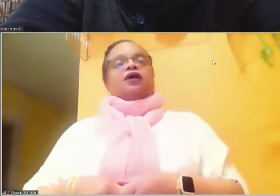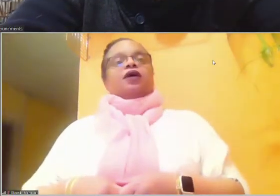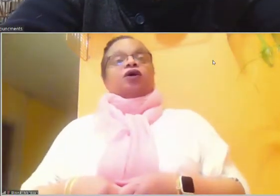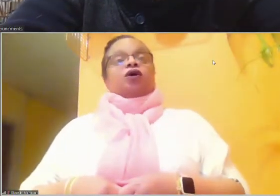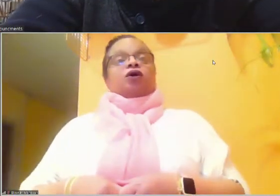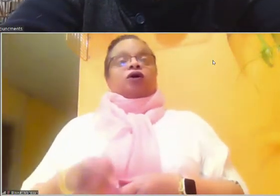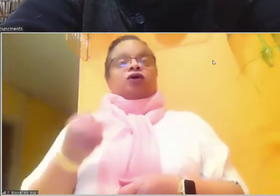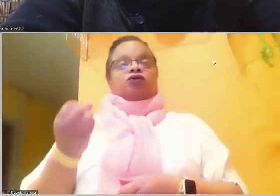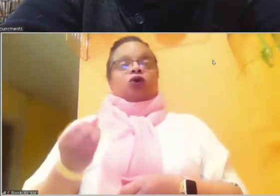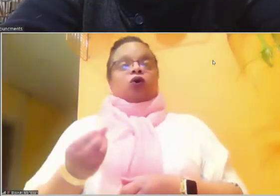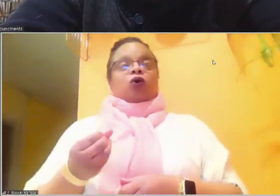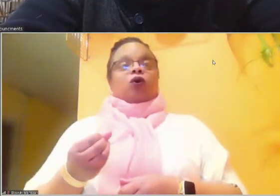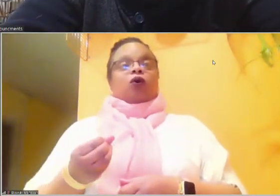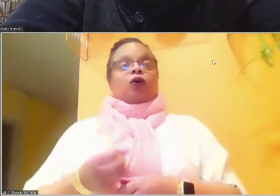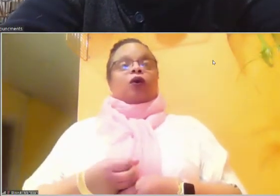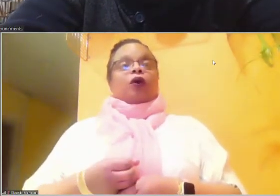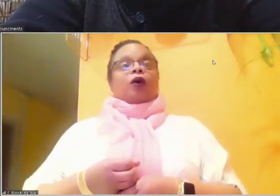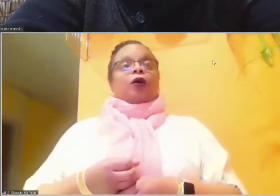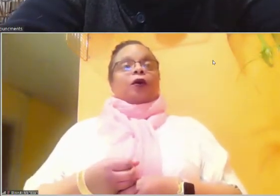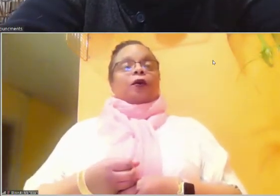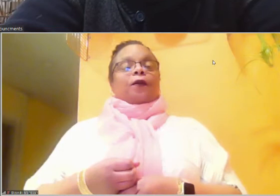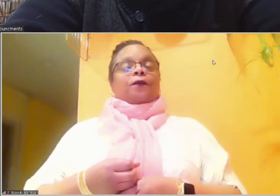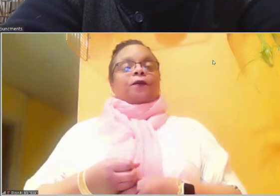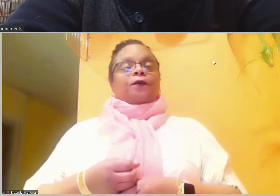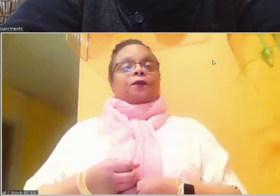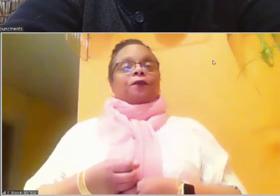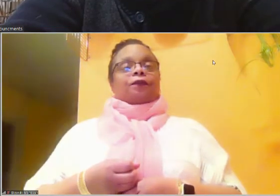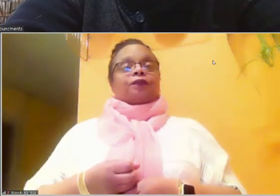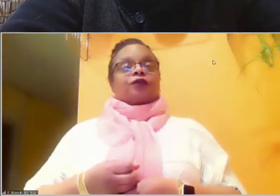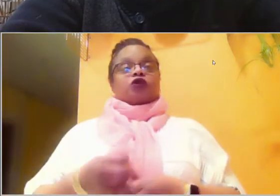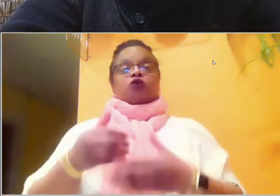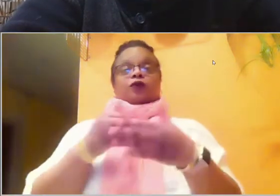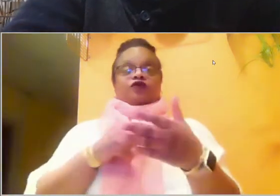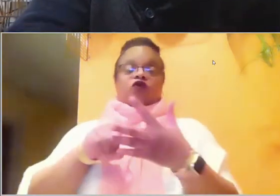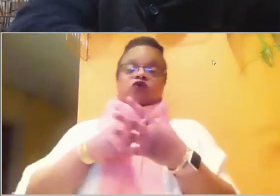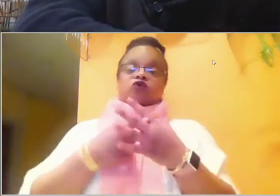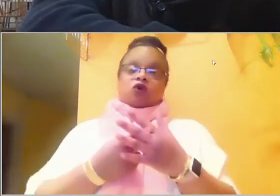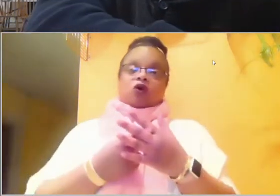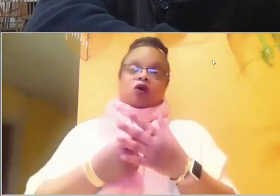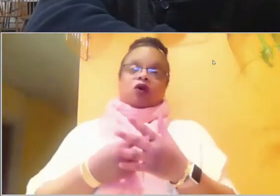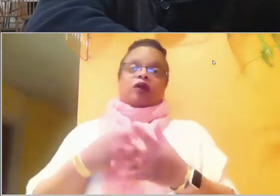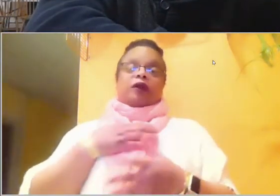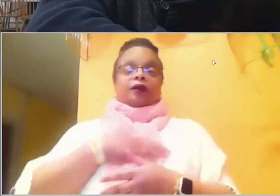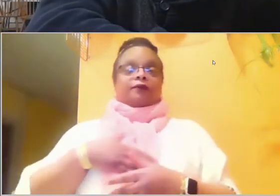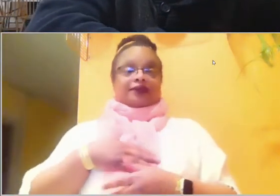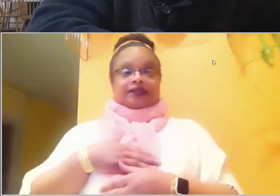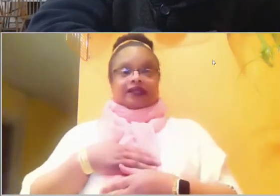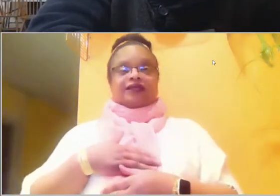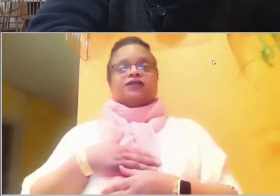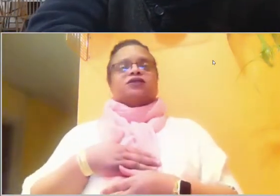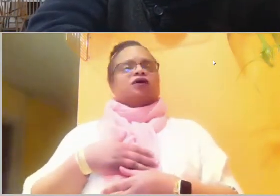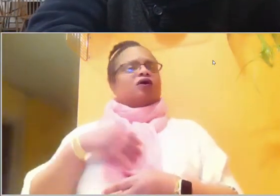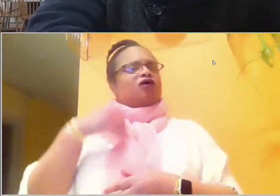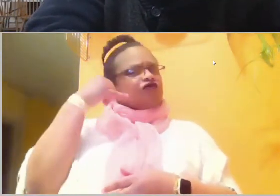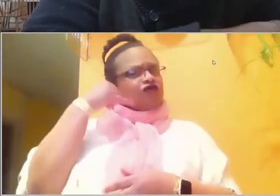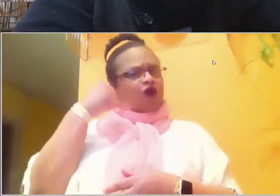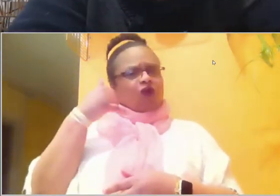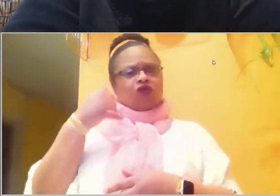at the Long Island Church of Christ. Before we begin, we're going to just ask if you have